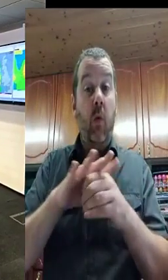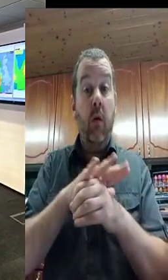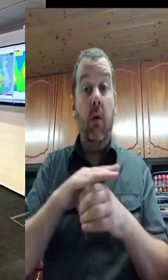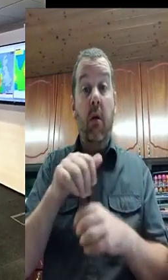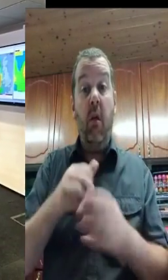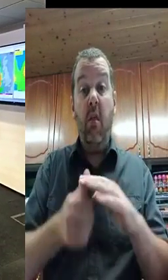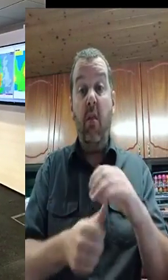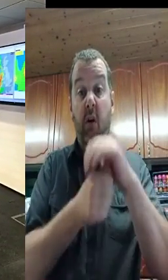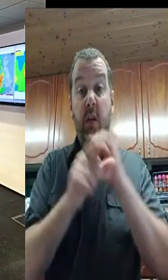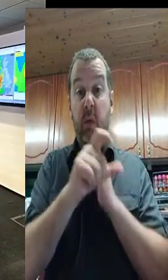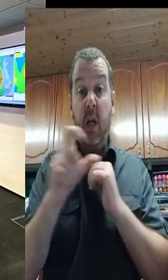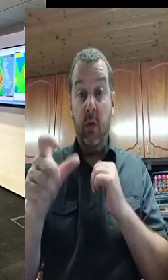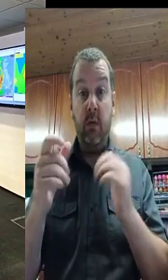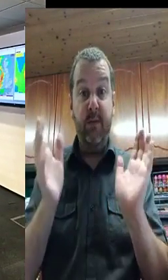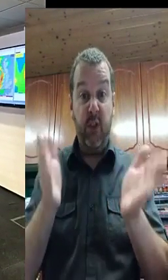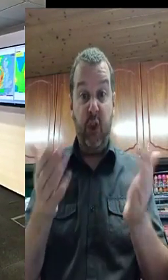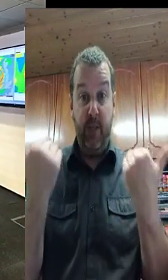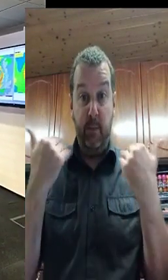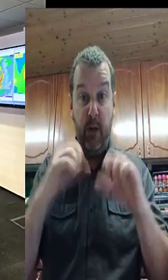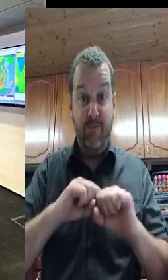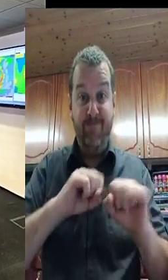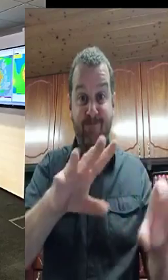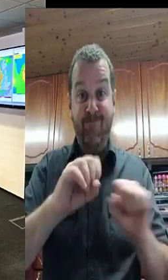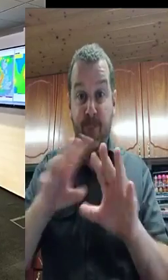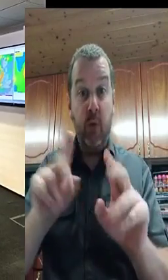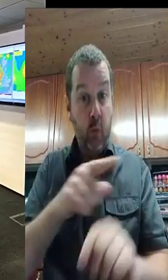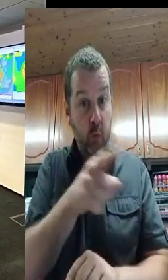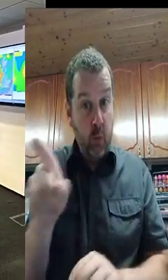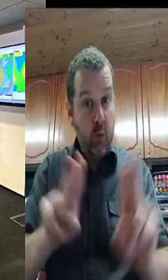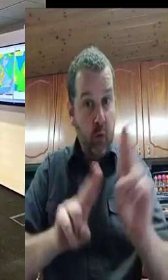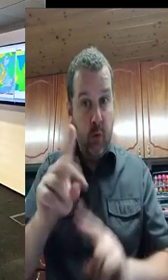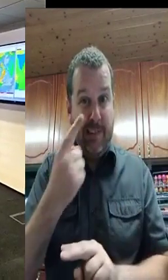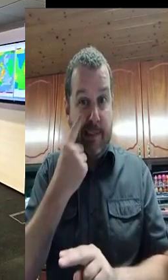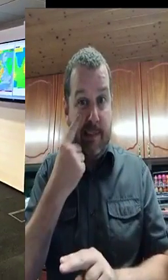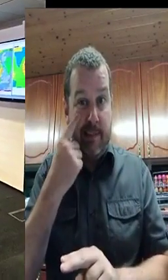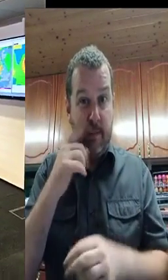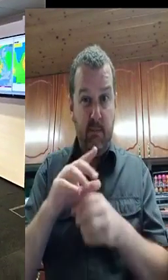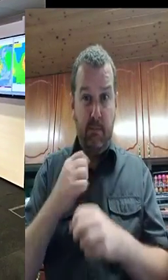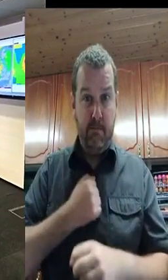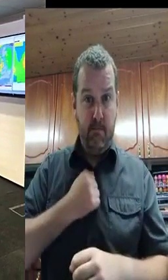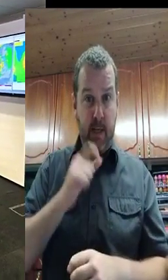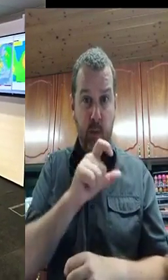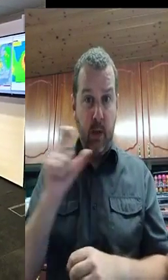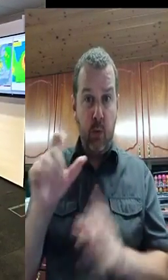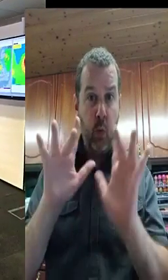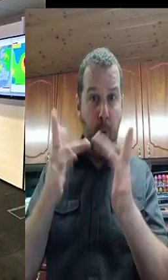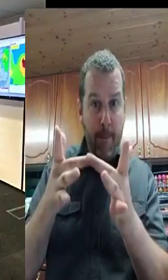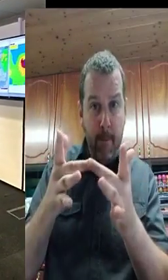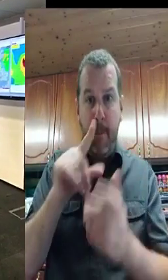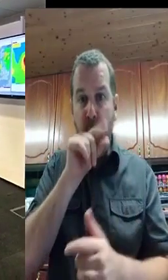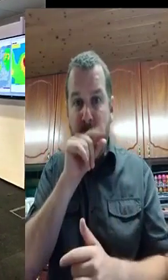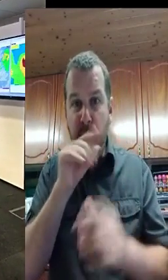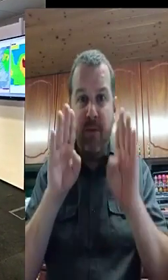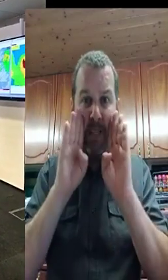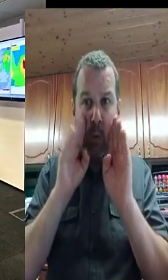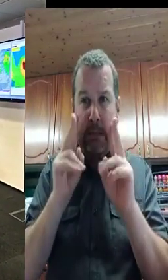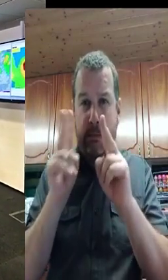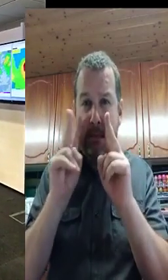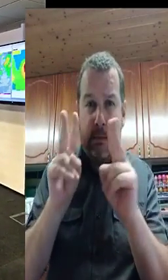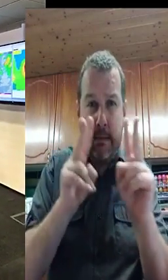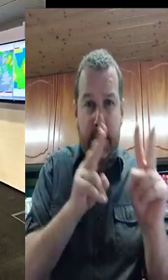so as you can direct questions, and we can direct them to whoever you'd like. So we'll take any questions you have. Sean, could I just ask,